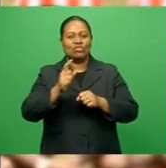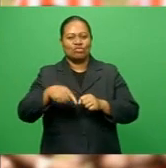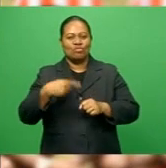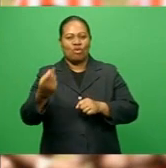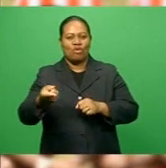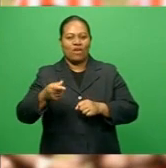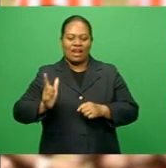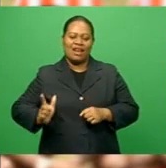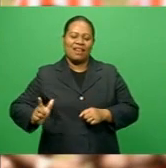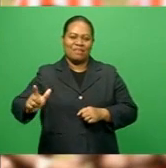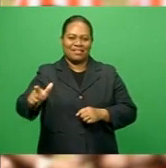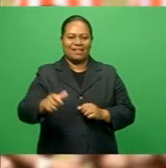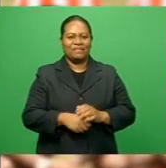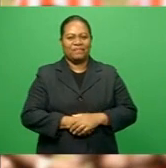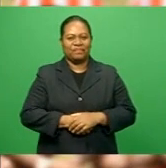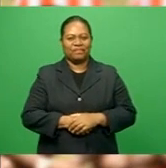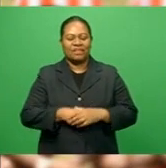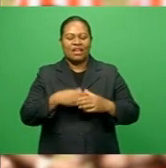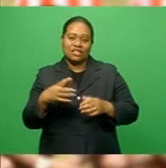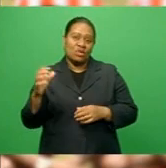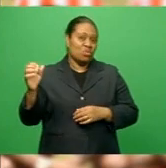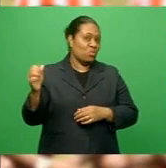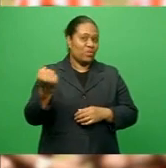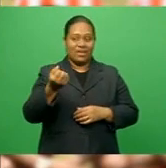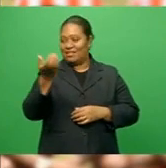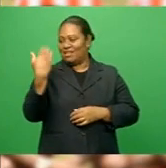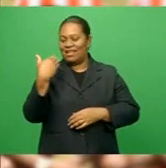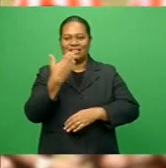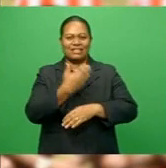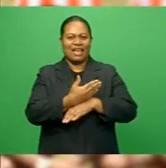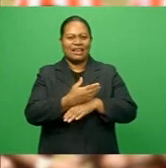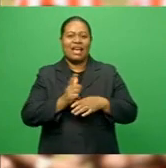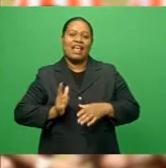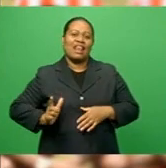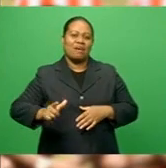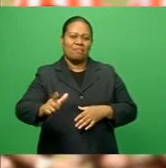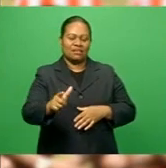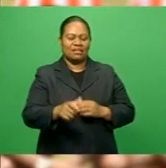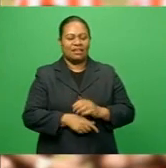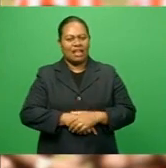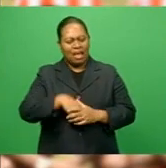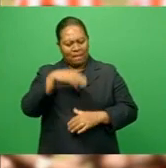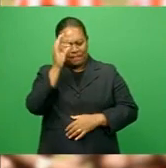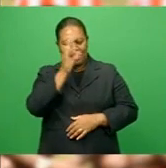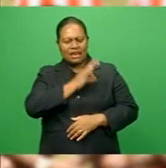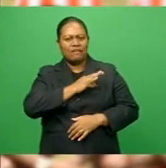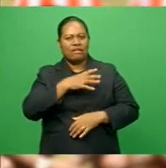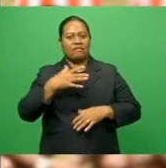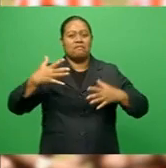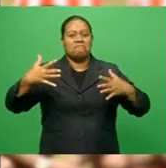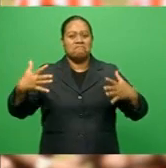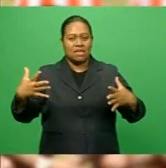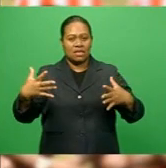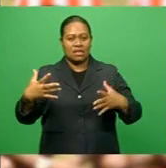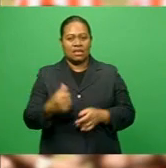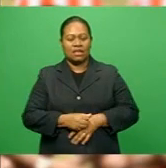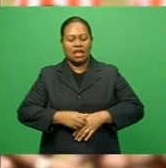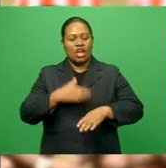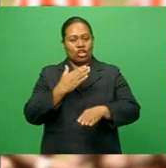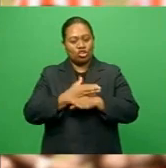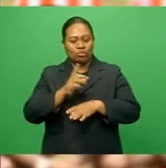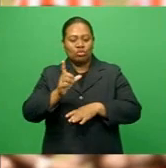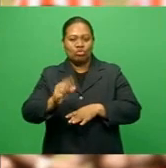Park. Despite the impressive win against Mba last night, host Lambasa believes they have a bigger mountain to climb against Suva.